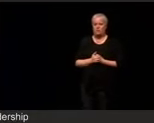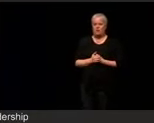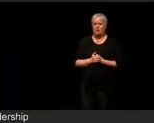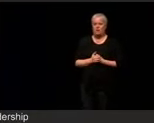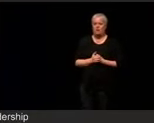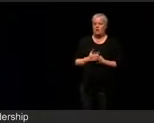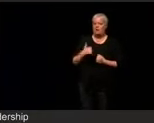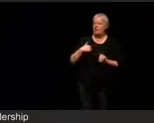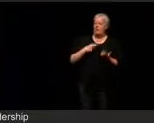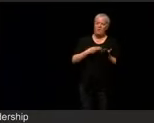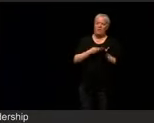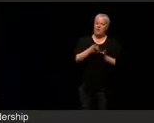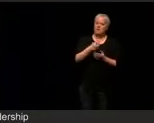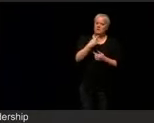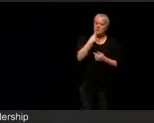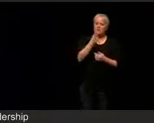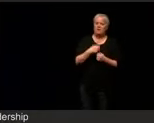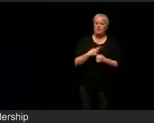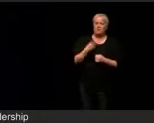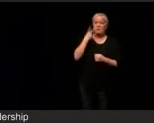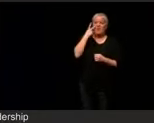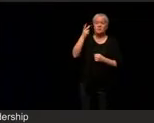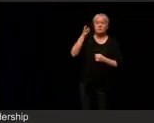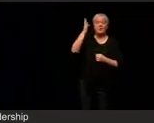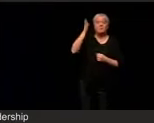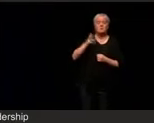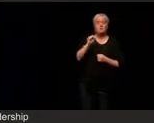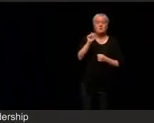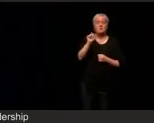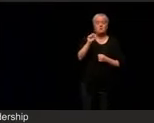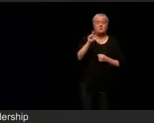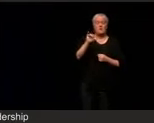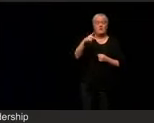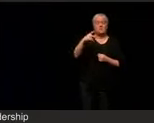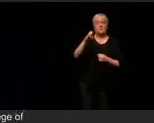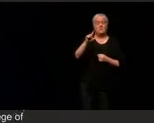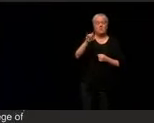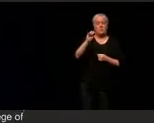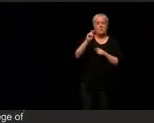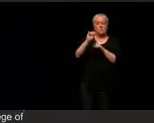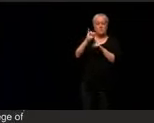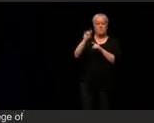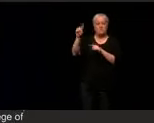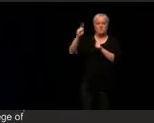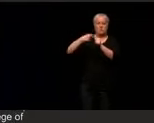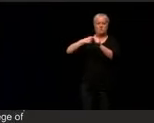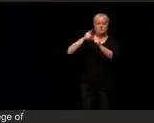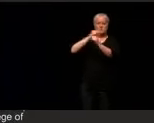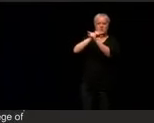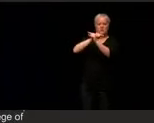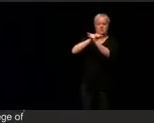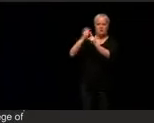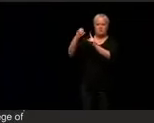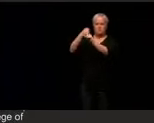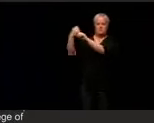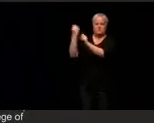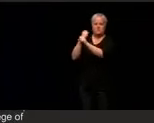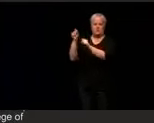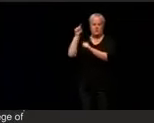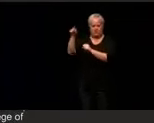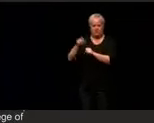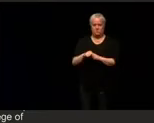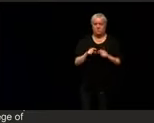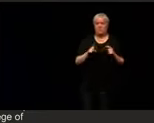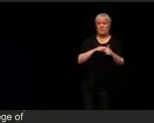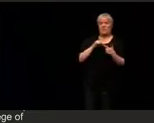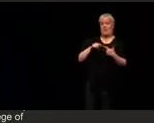Christine, I saw Nancy Pelosi. She's number one. The Speaker, she was removed. I saw Steny Hoyer.